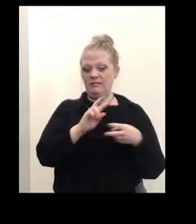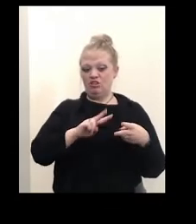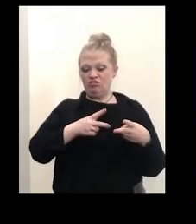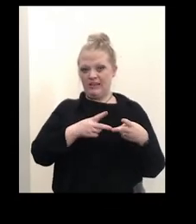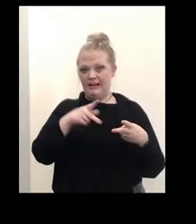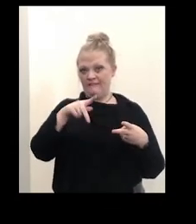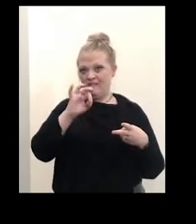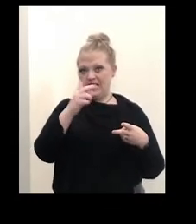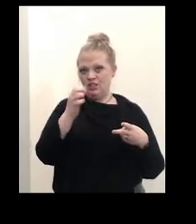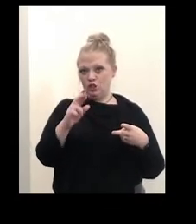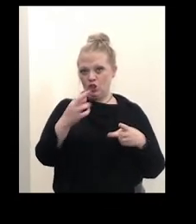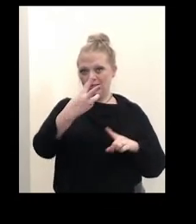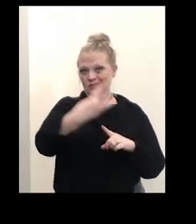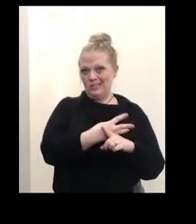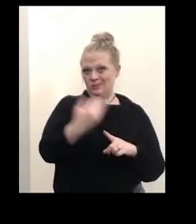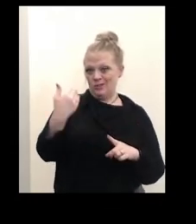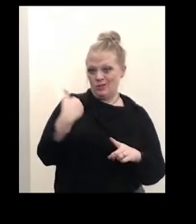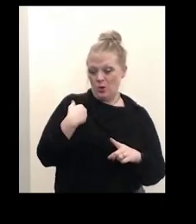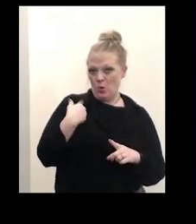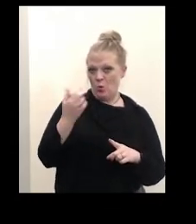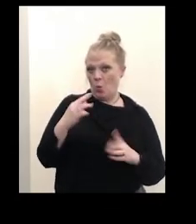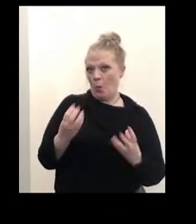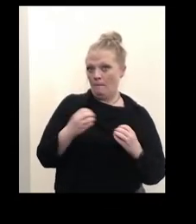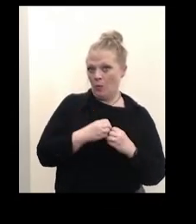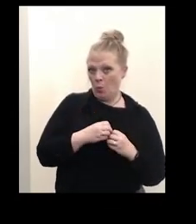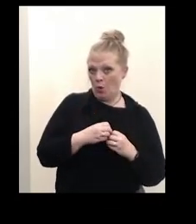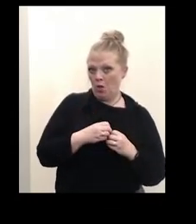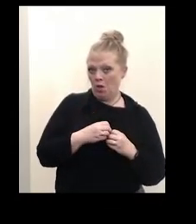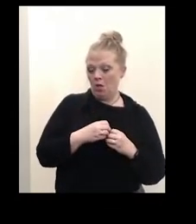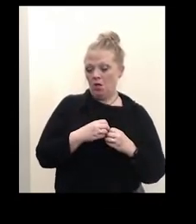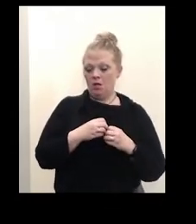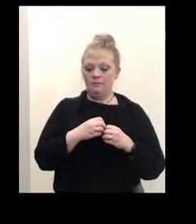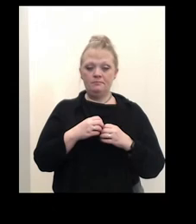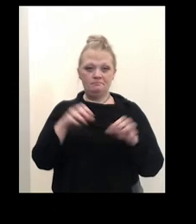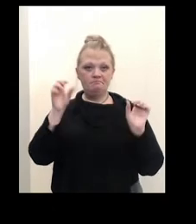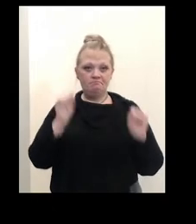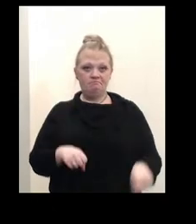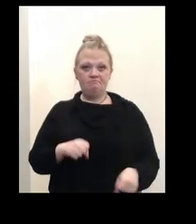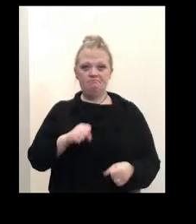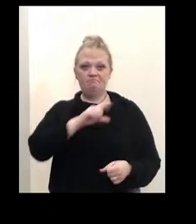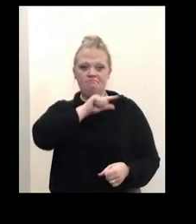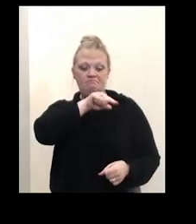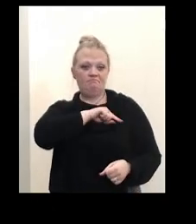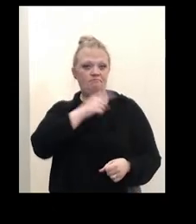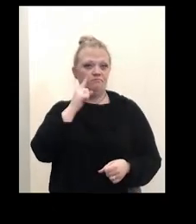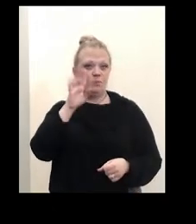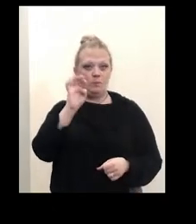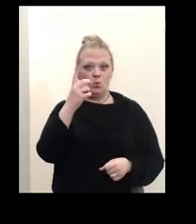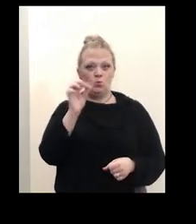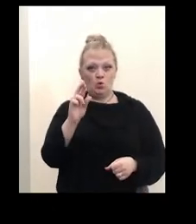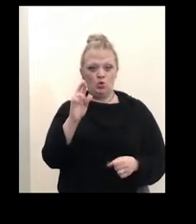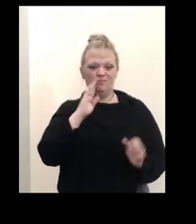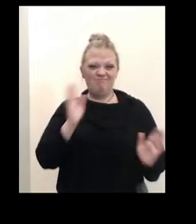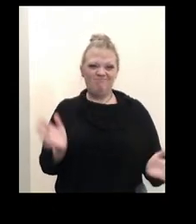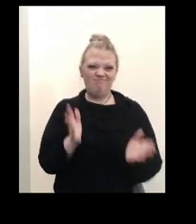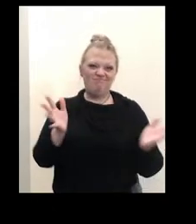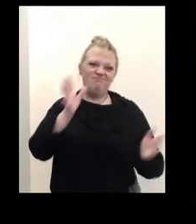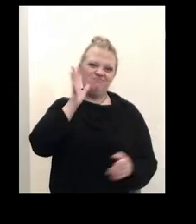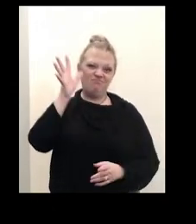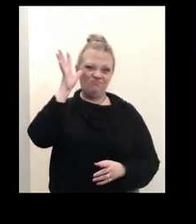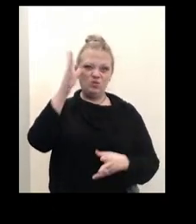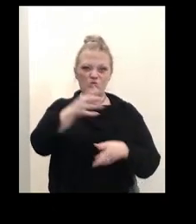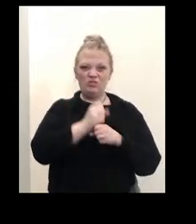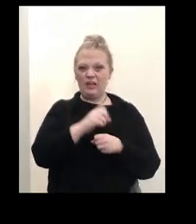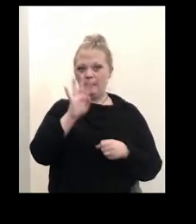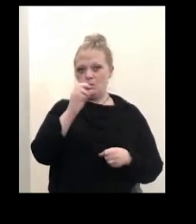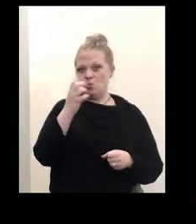six months ago or more, they are eligible to get a booster dose of Pfizer. So I really encourage parents to get their kids that booster